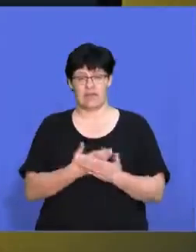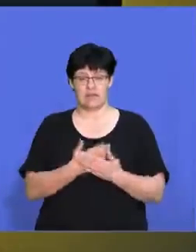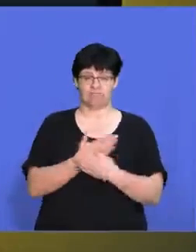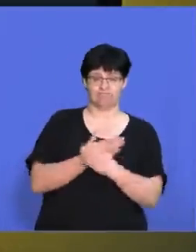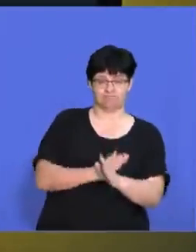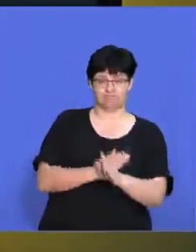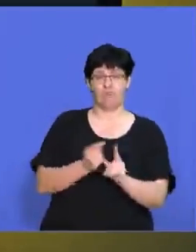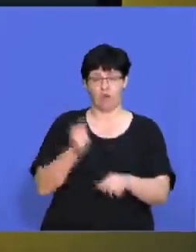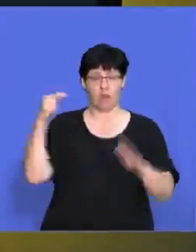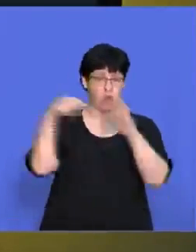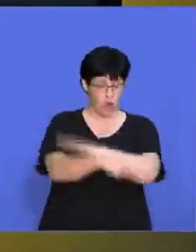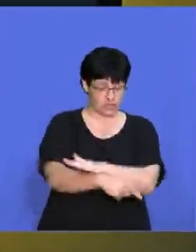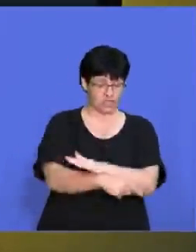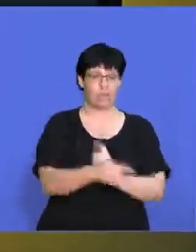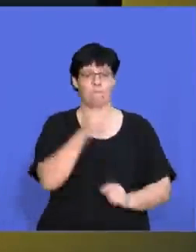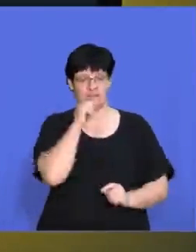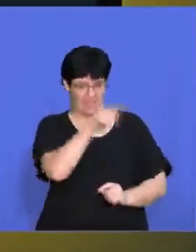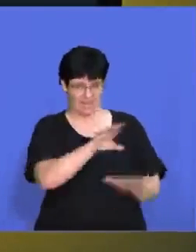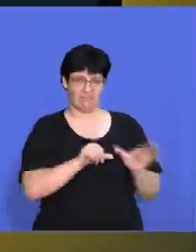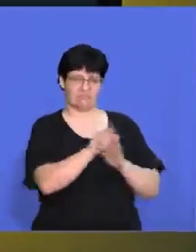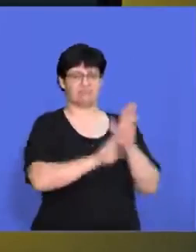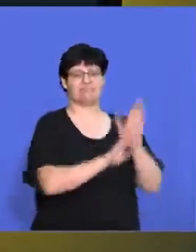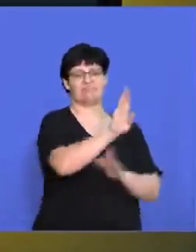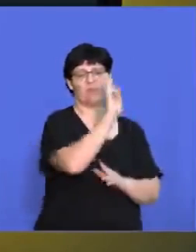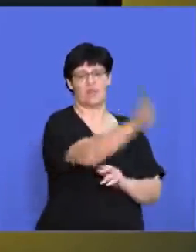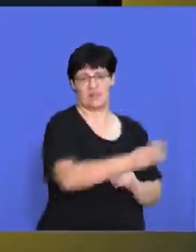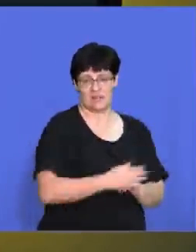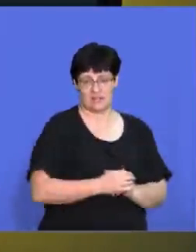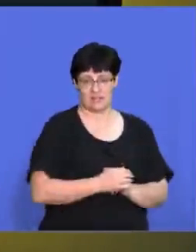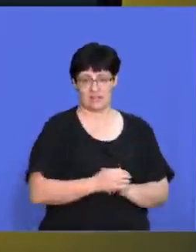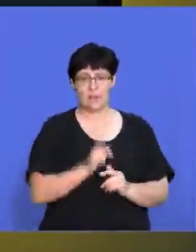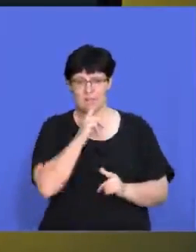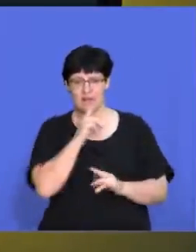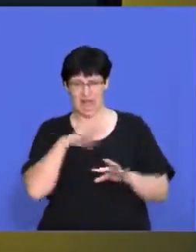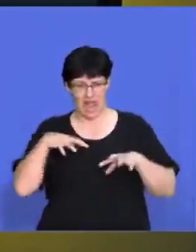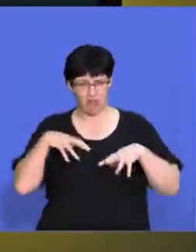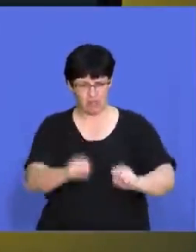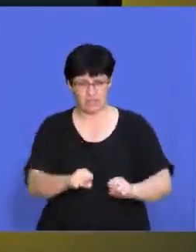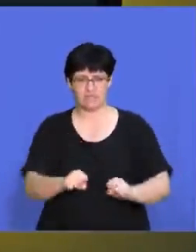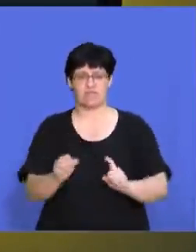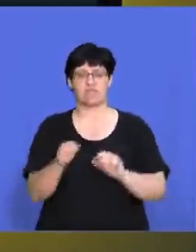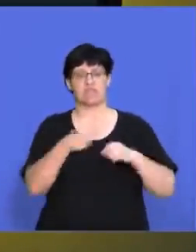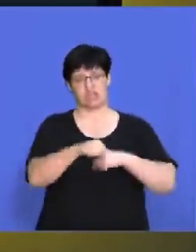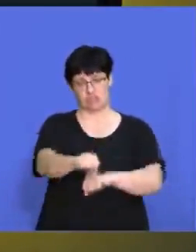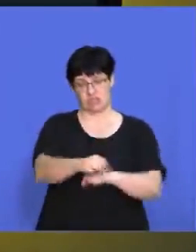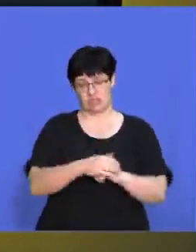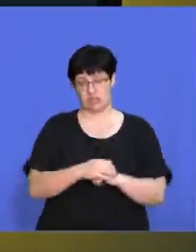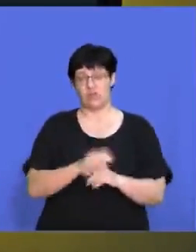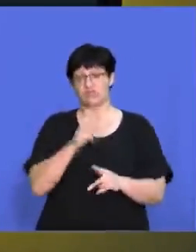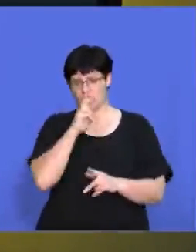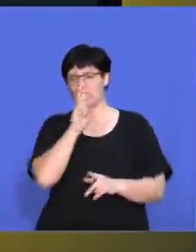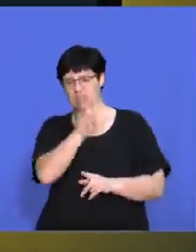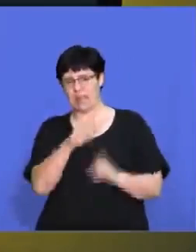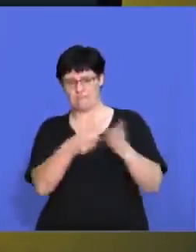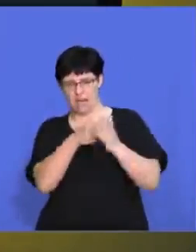buffer from, from massive losses are the ones that are going to. And so it's, it's quite a aggressive, uh, strategy. And you'll see that in certain